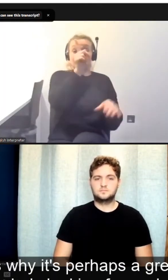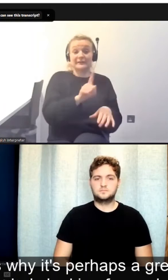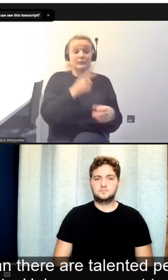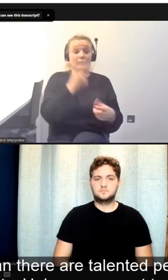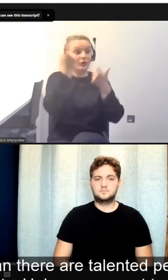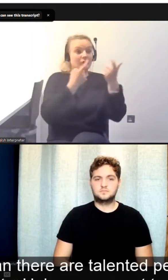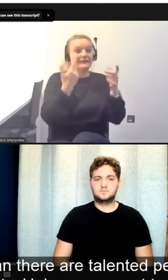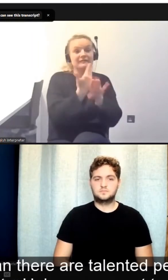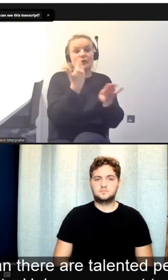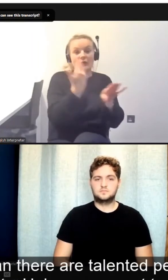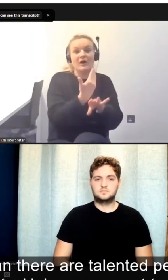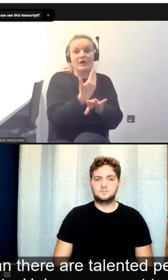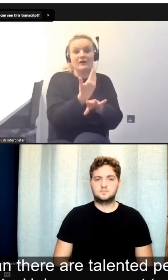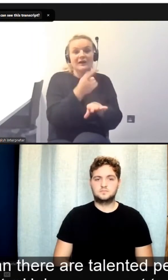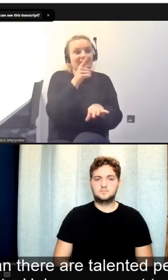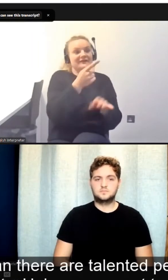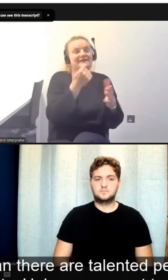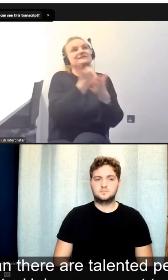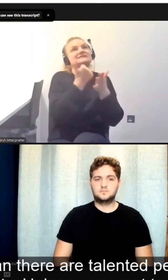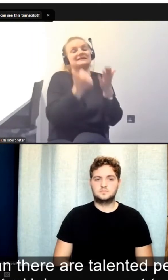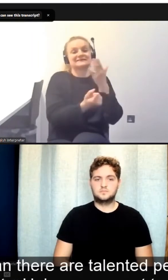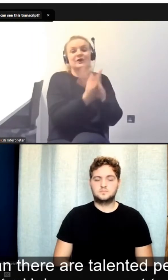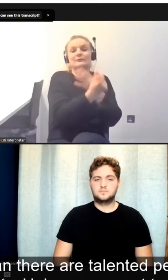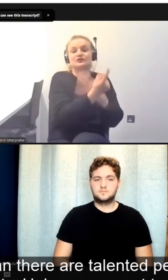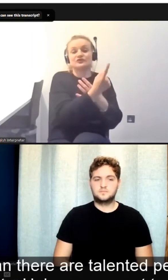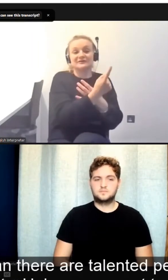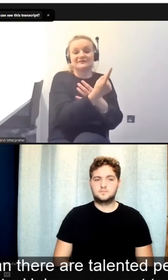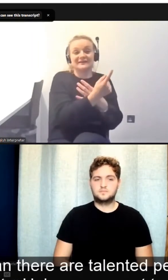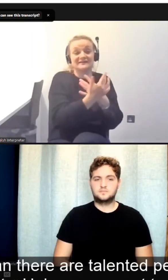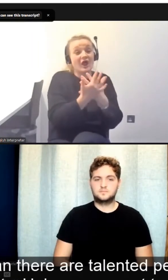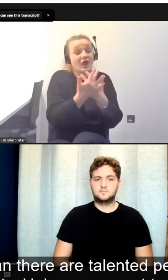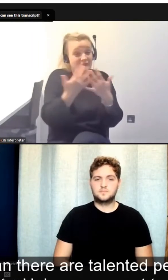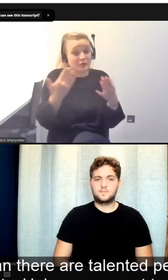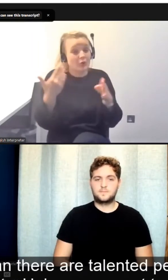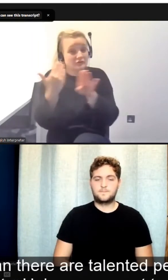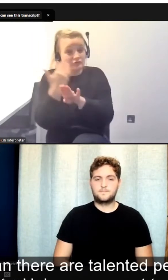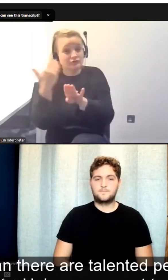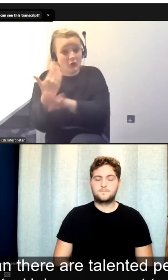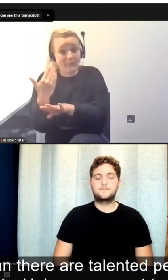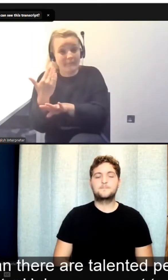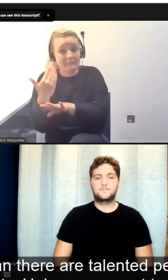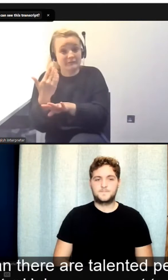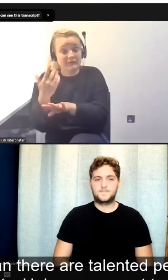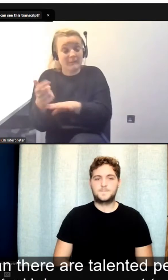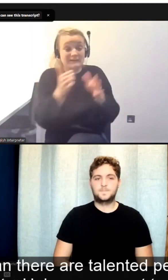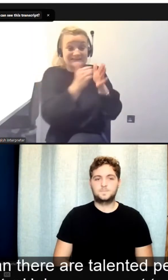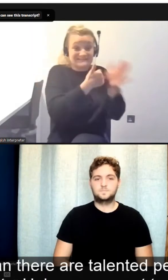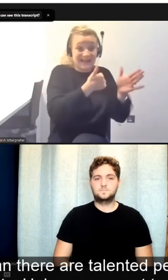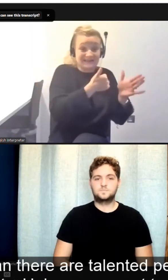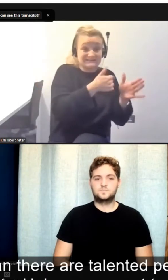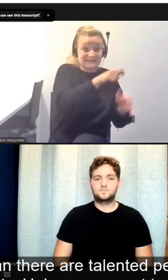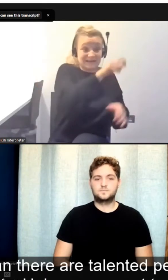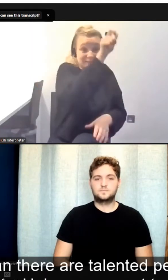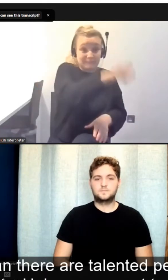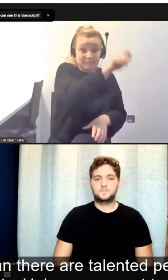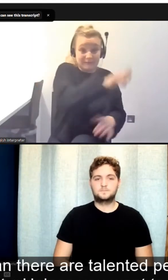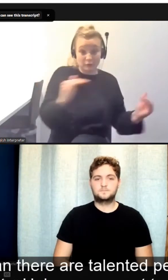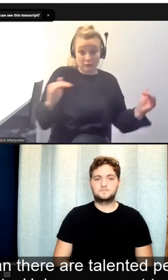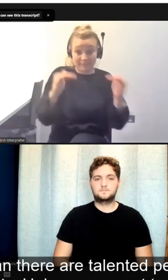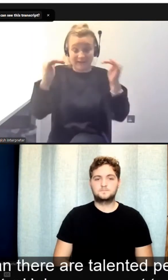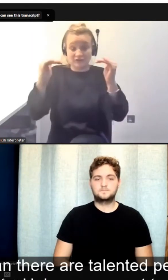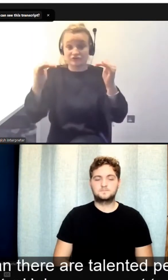work. There are probably a lot more jobs than there are talented people to do them. So your real opportunity,